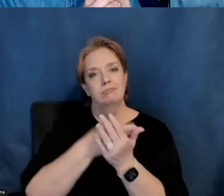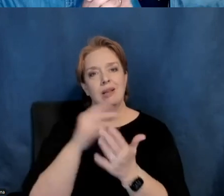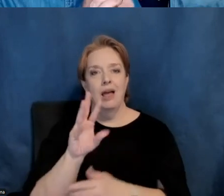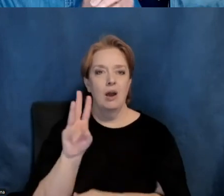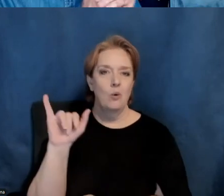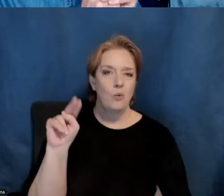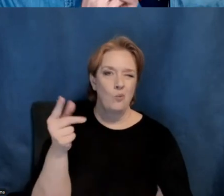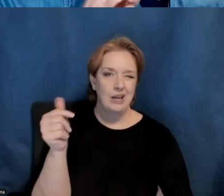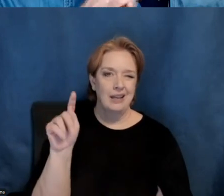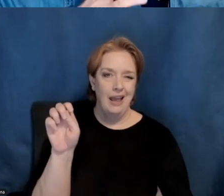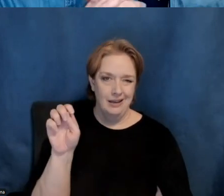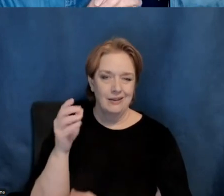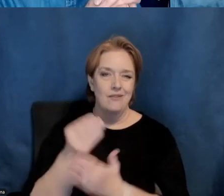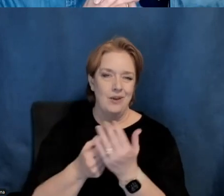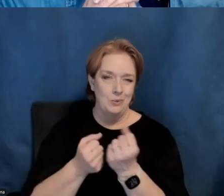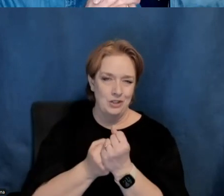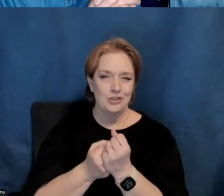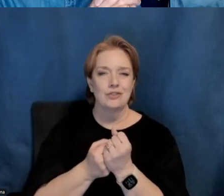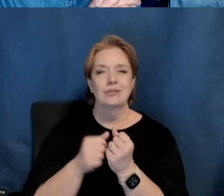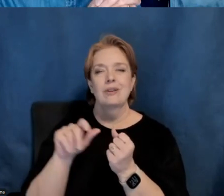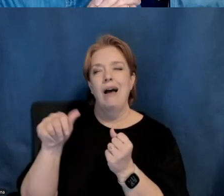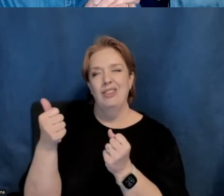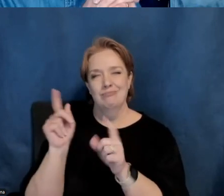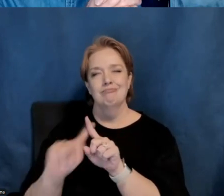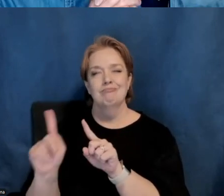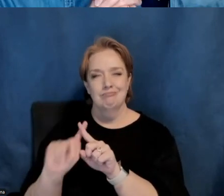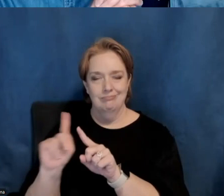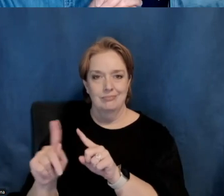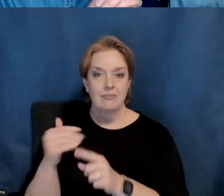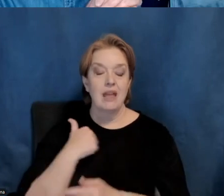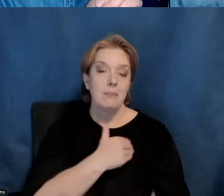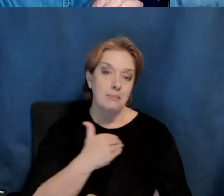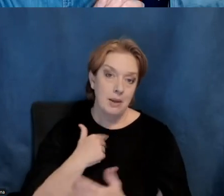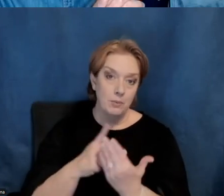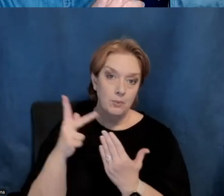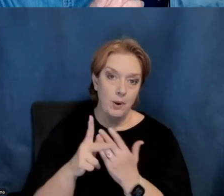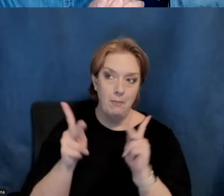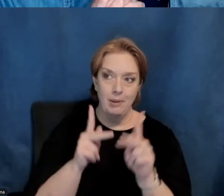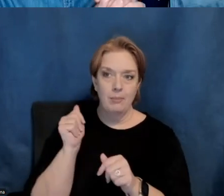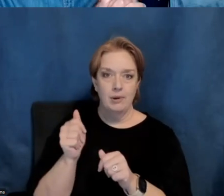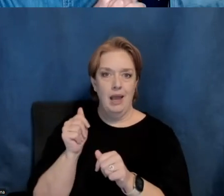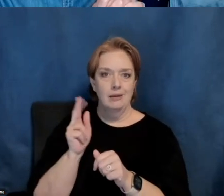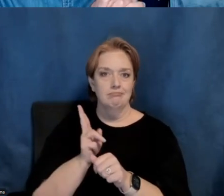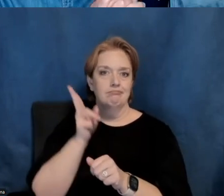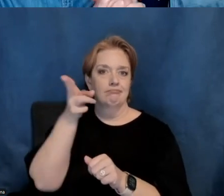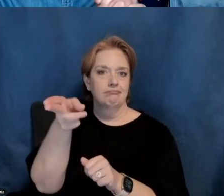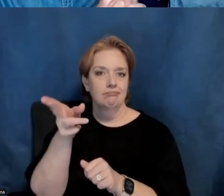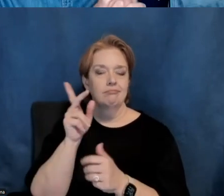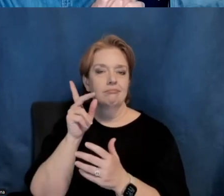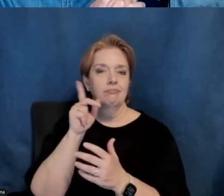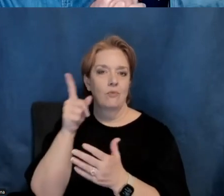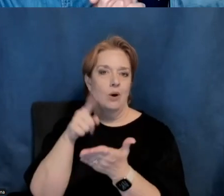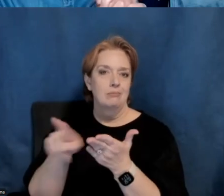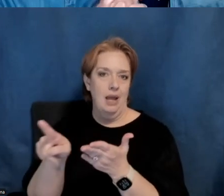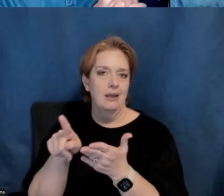others. We also have, you know, a member program. People can be supportive of the foundation with